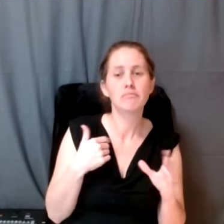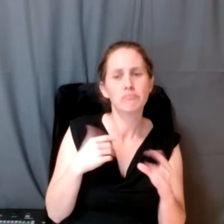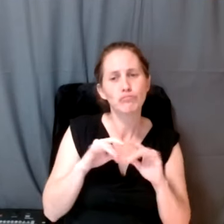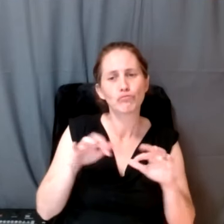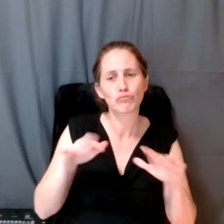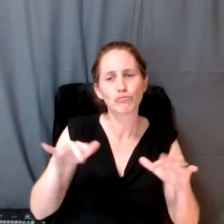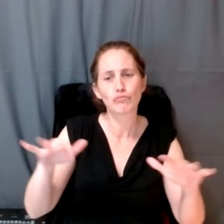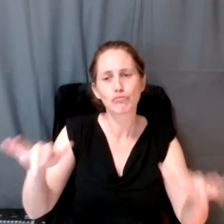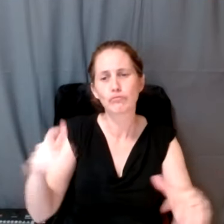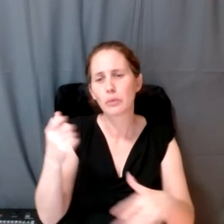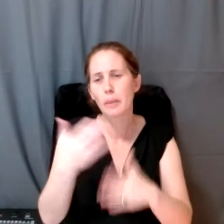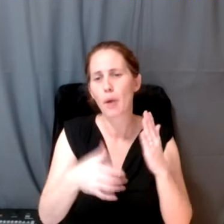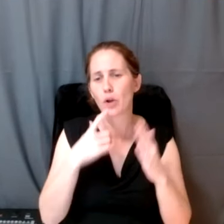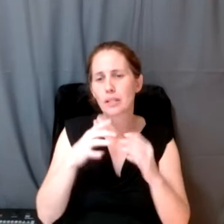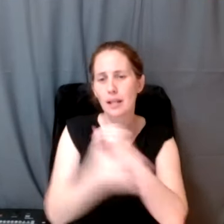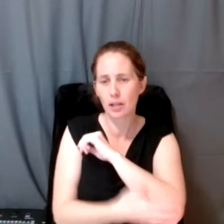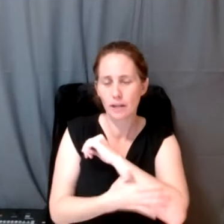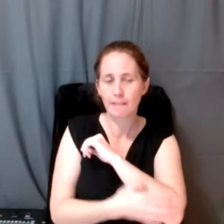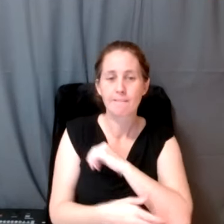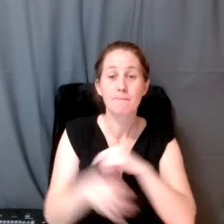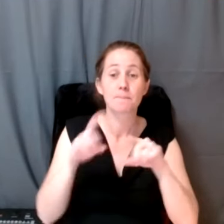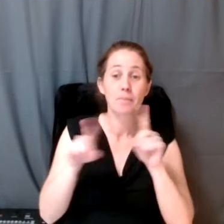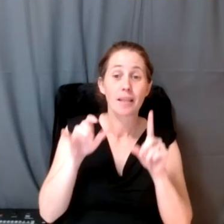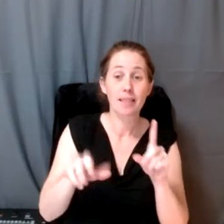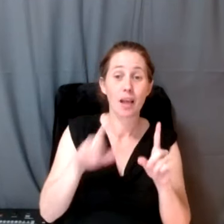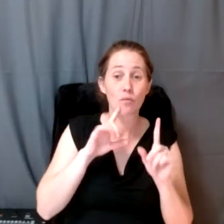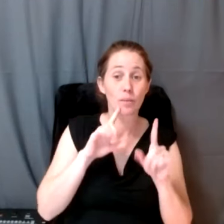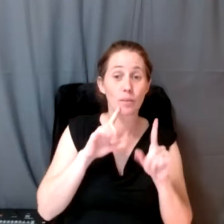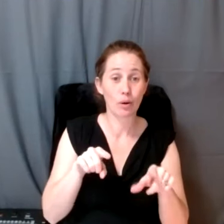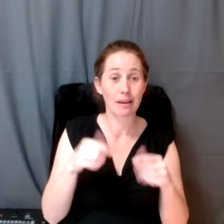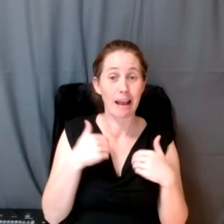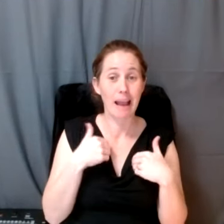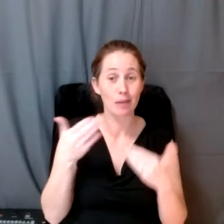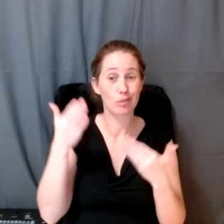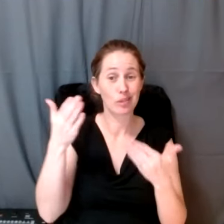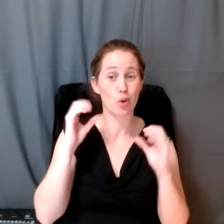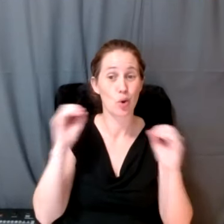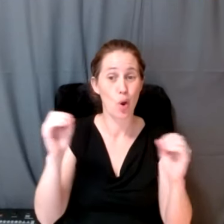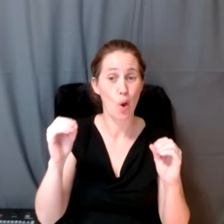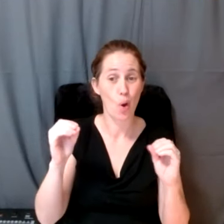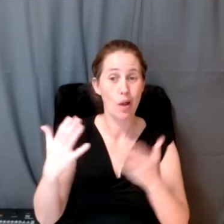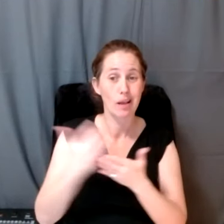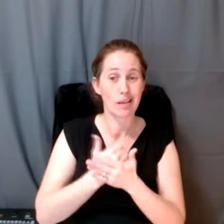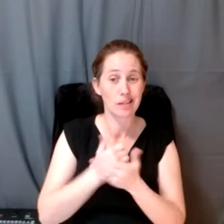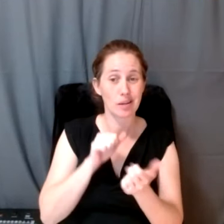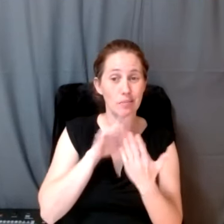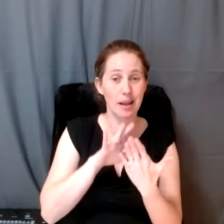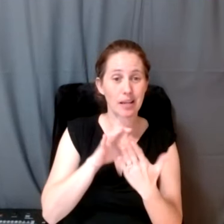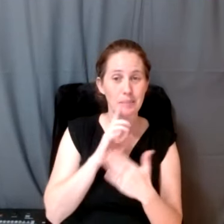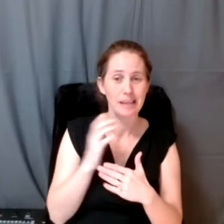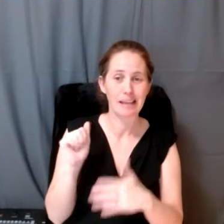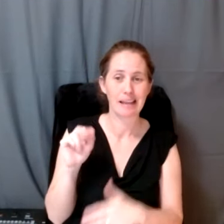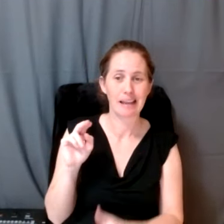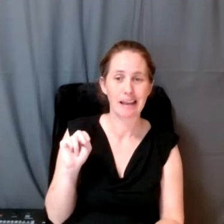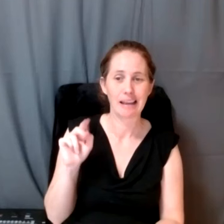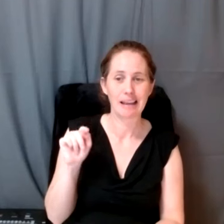various in various parts of the country. But that report kind of presents no collection practices as being antithetical to